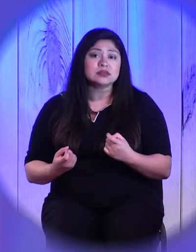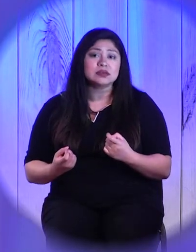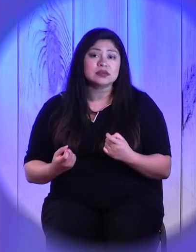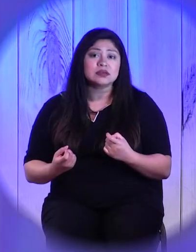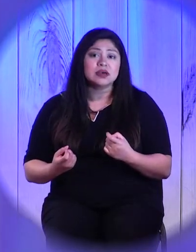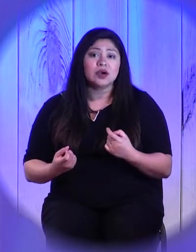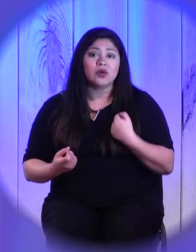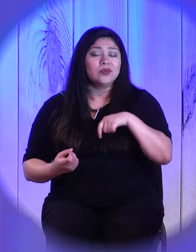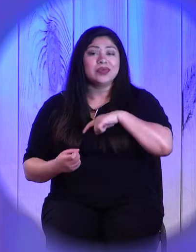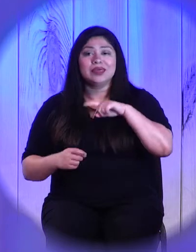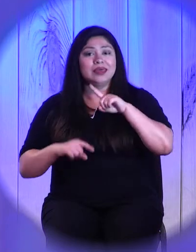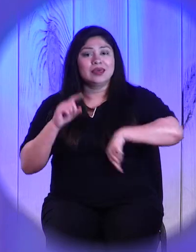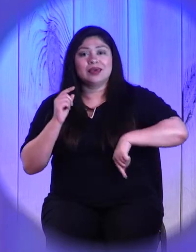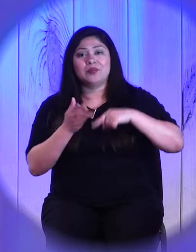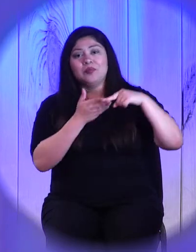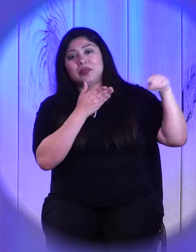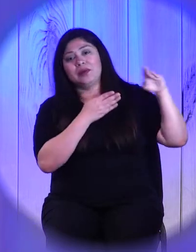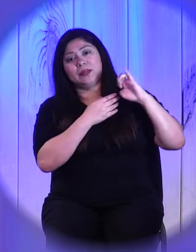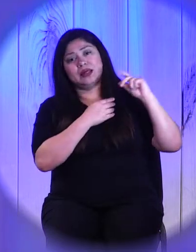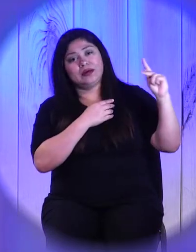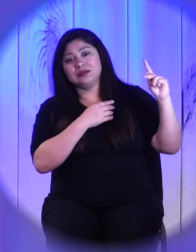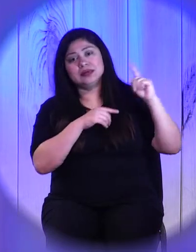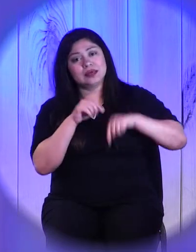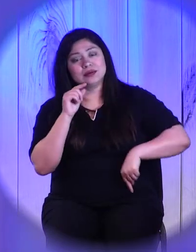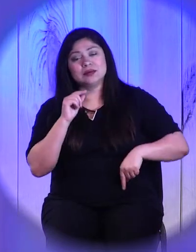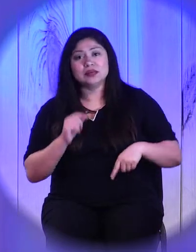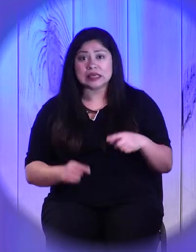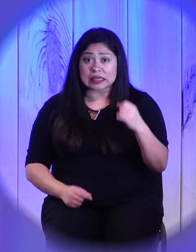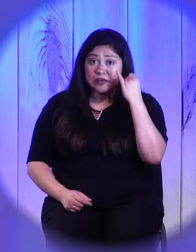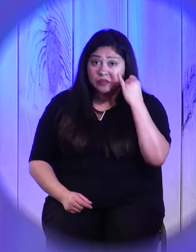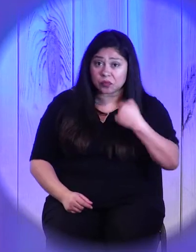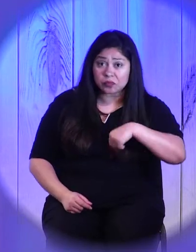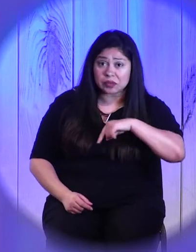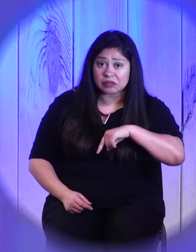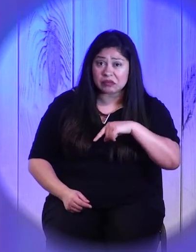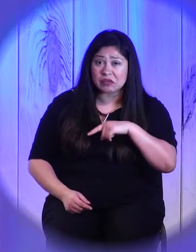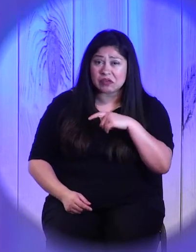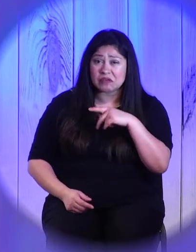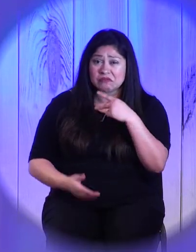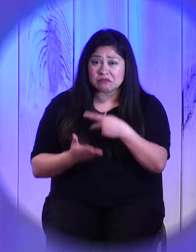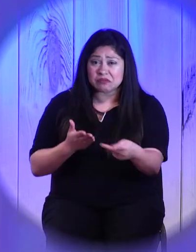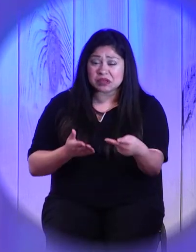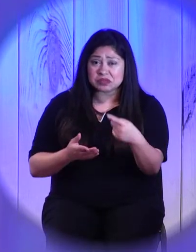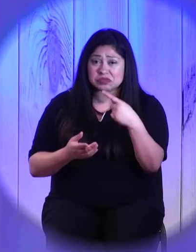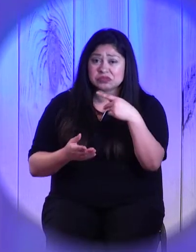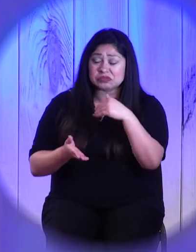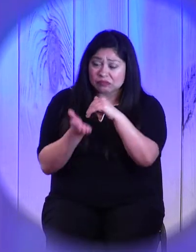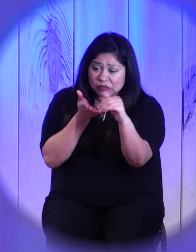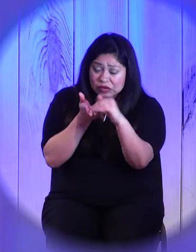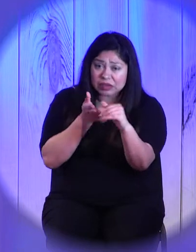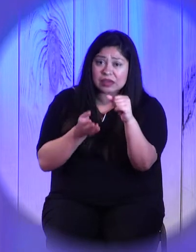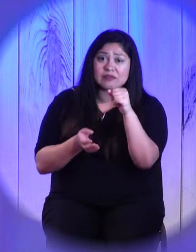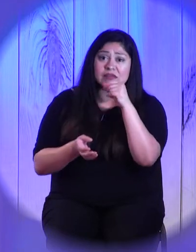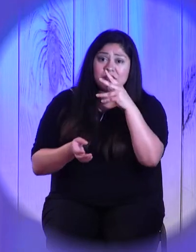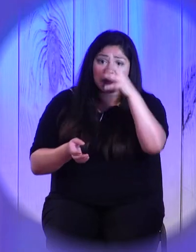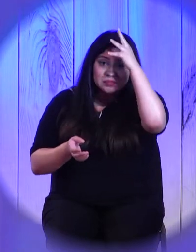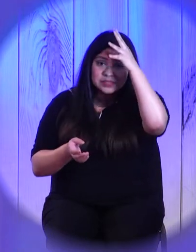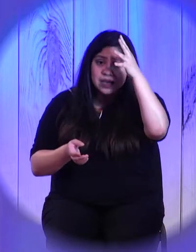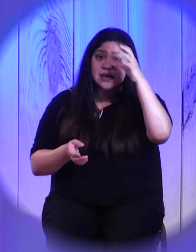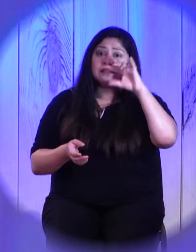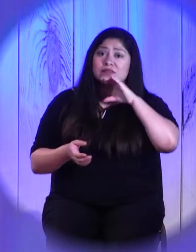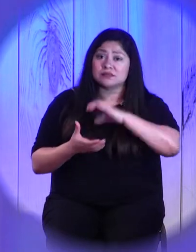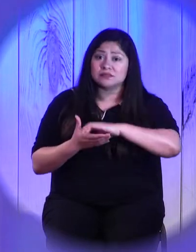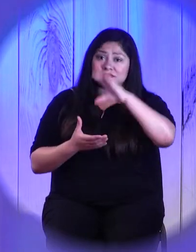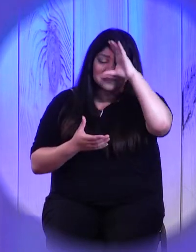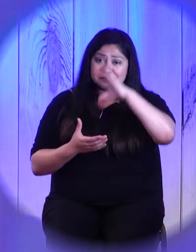fail to forgive our brothers and our sisters, our mothers and our fathers, our parents and our children, we are like this